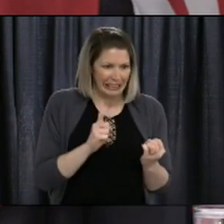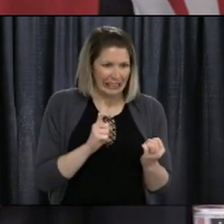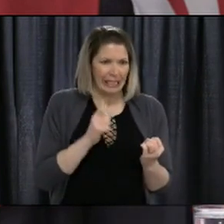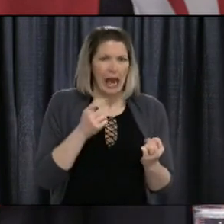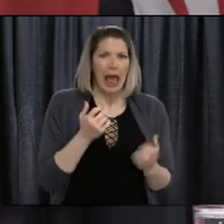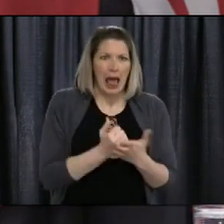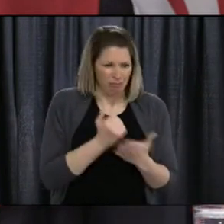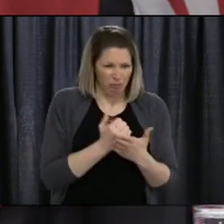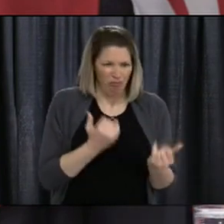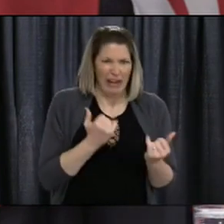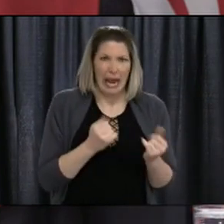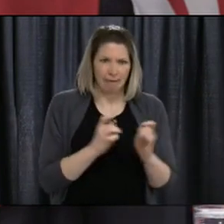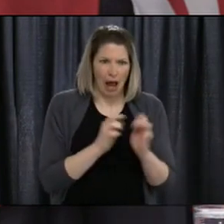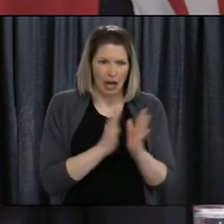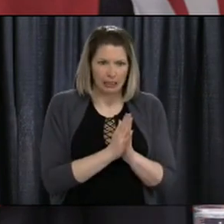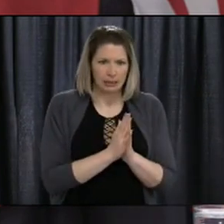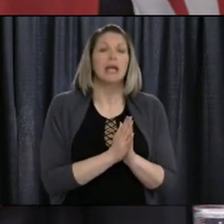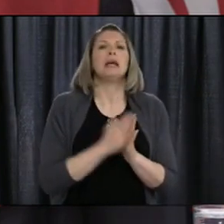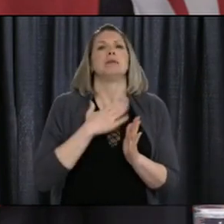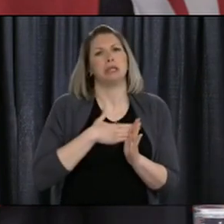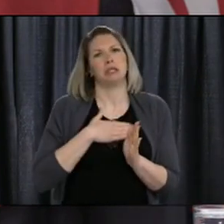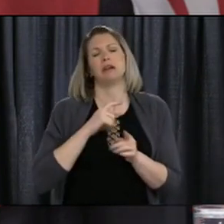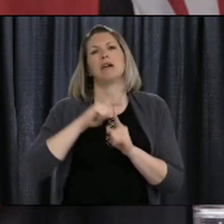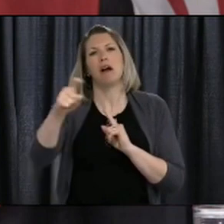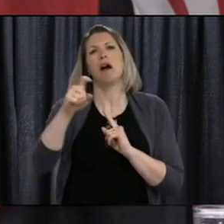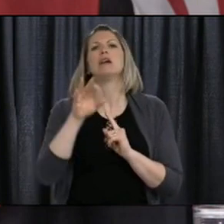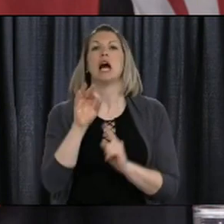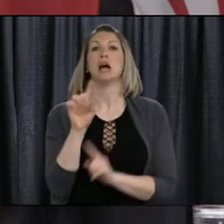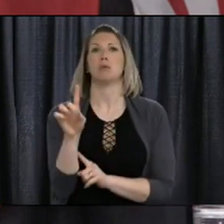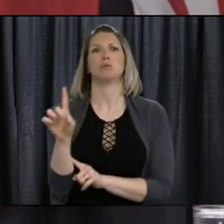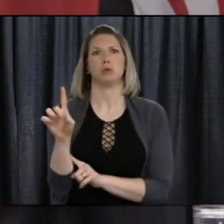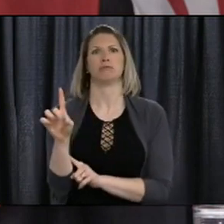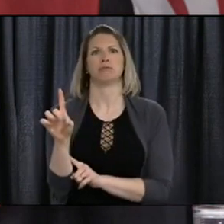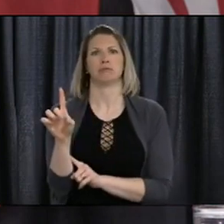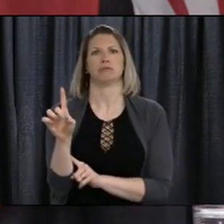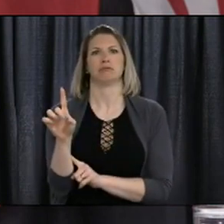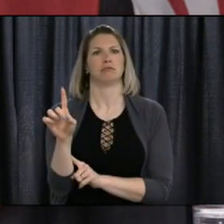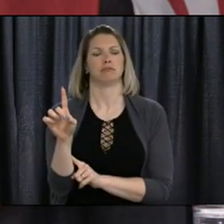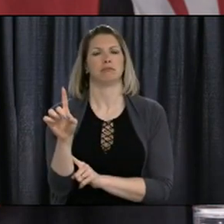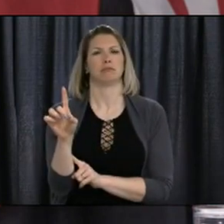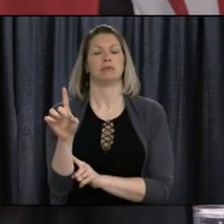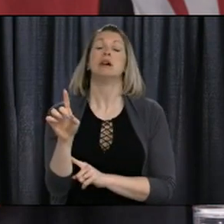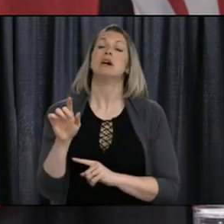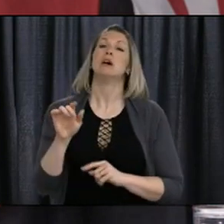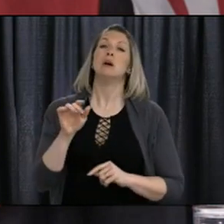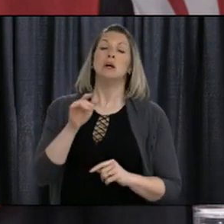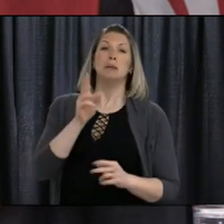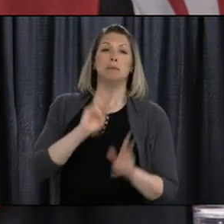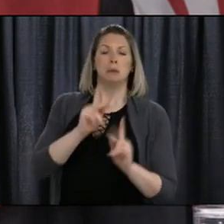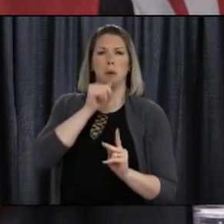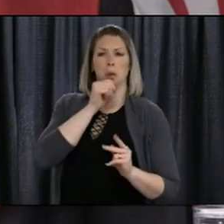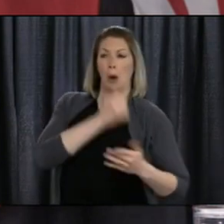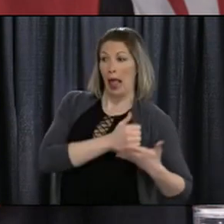Our government continues to work with the many organizations who are the front lines helping women who are facing violence.